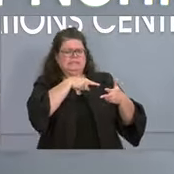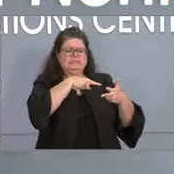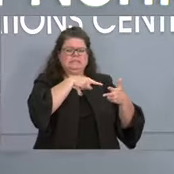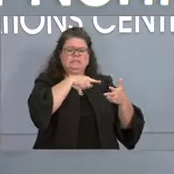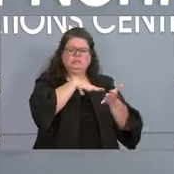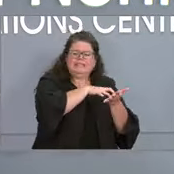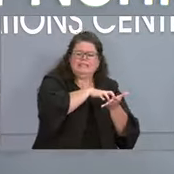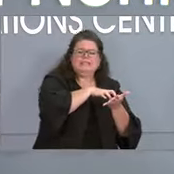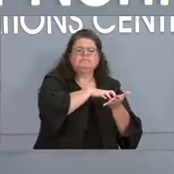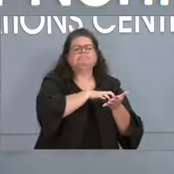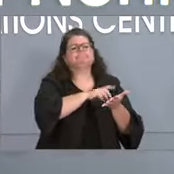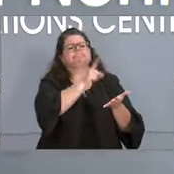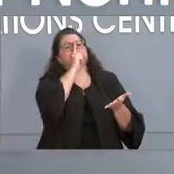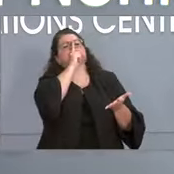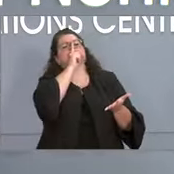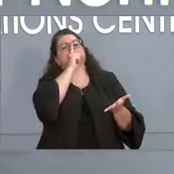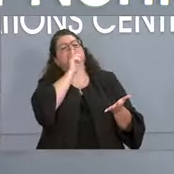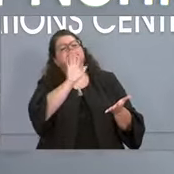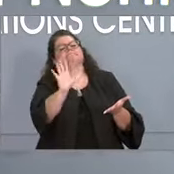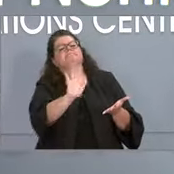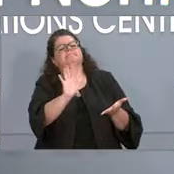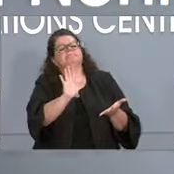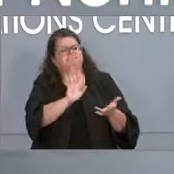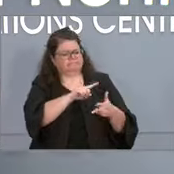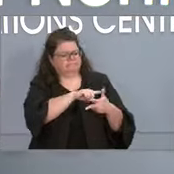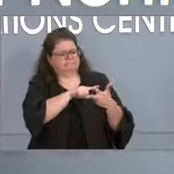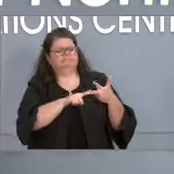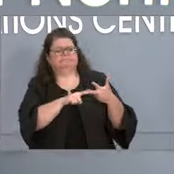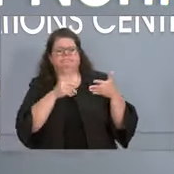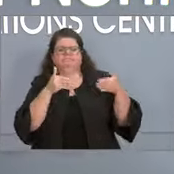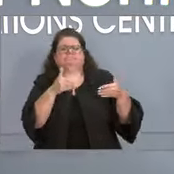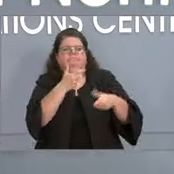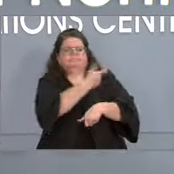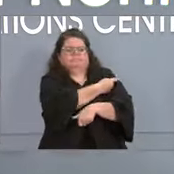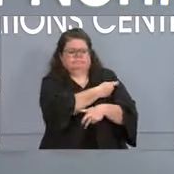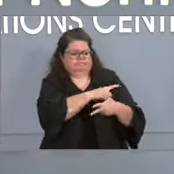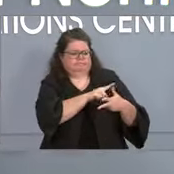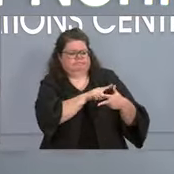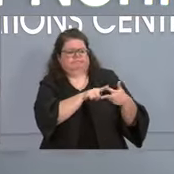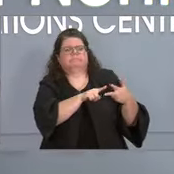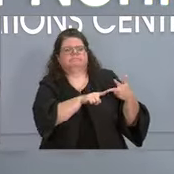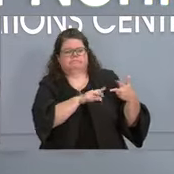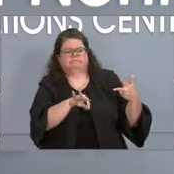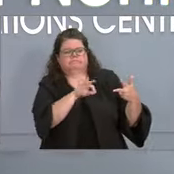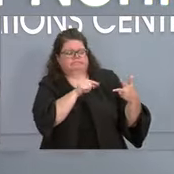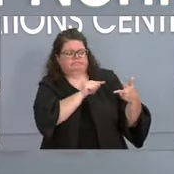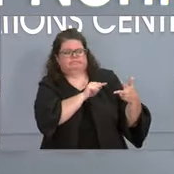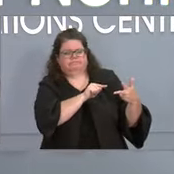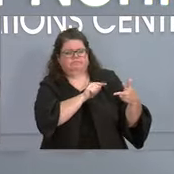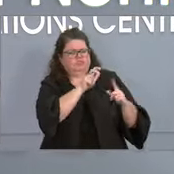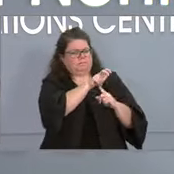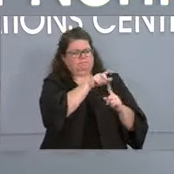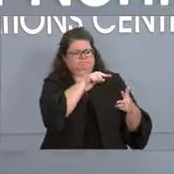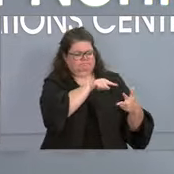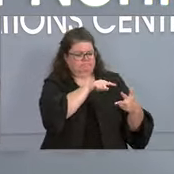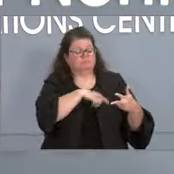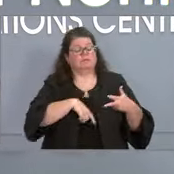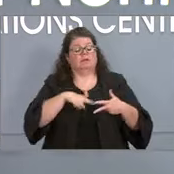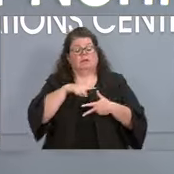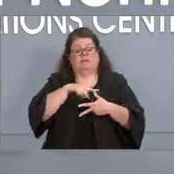that we are all much safer with the vaccine. Right now for Pfizer,